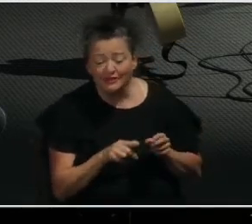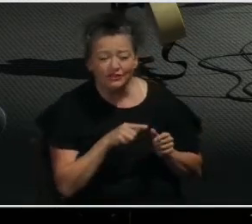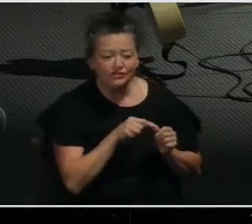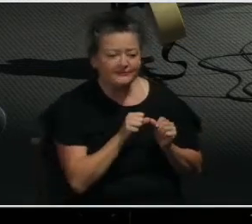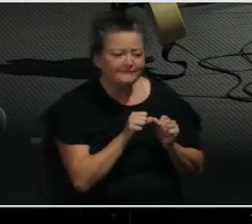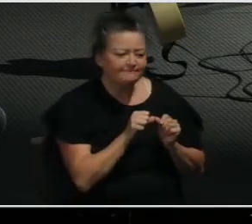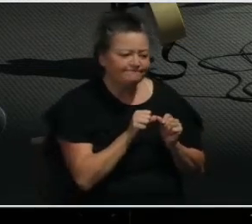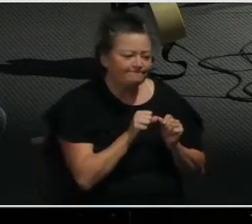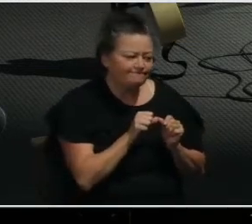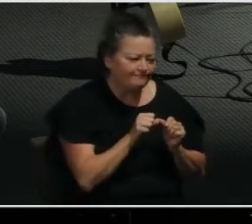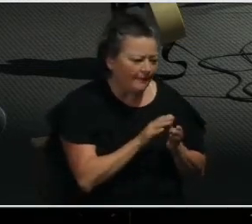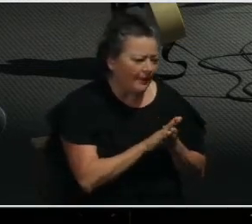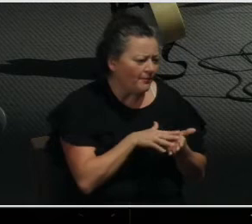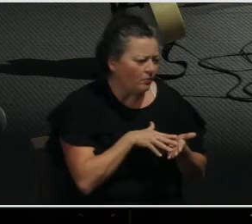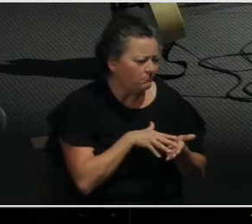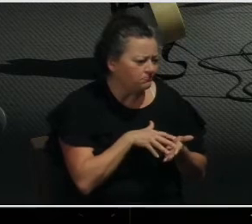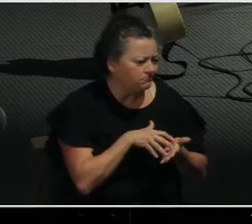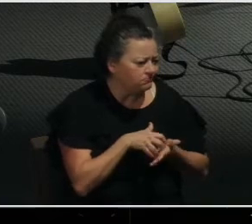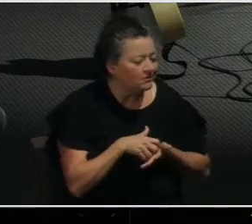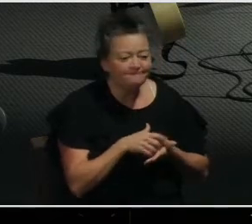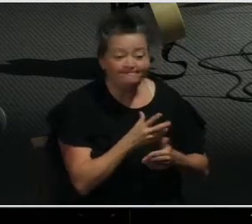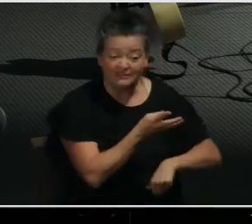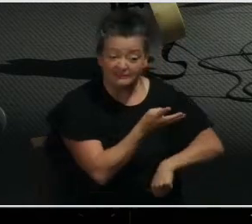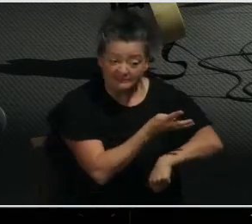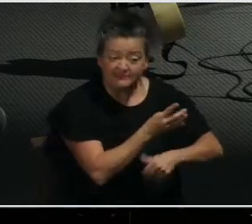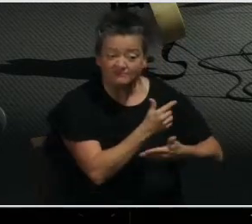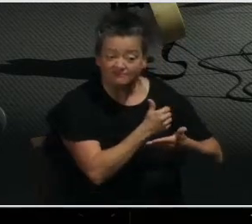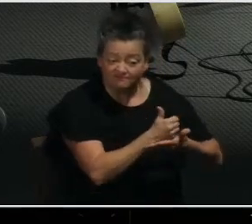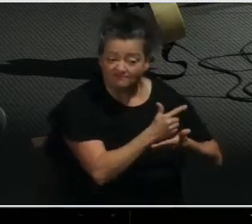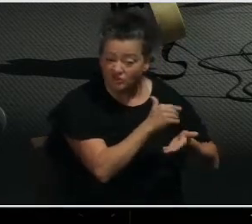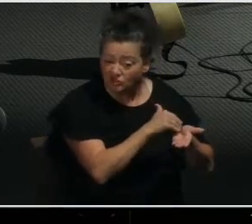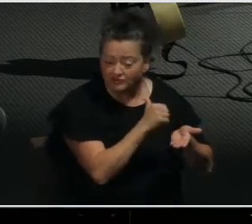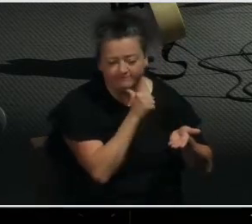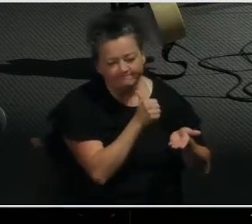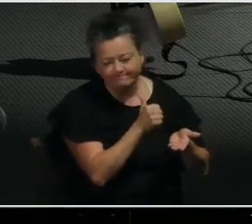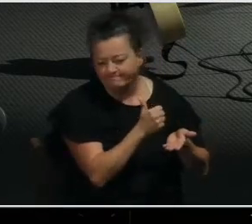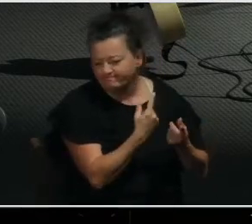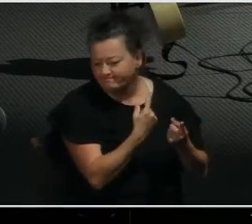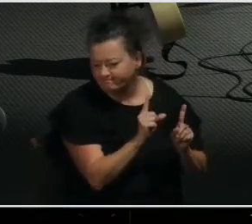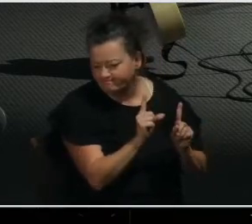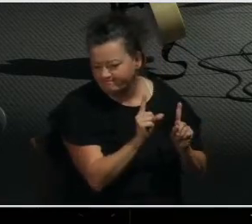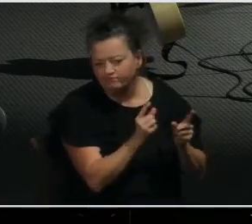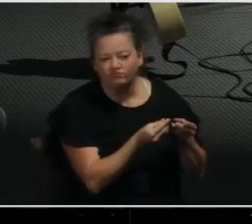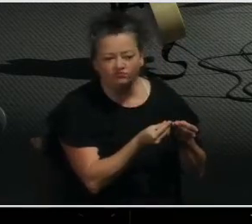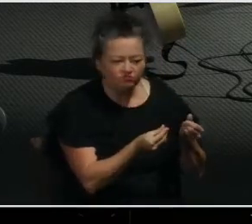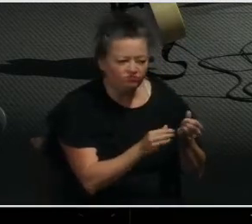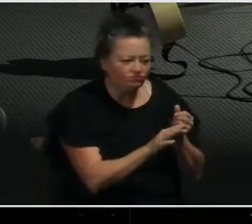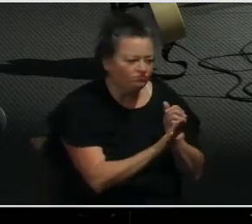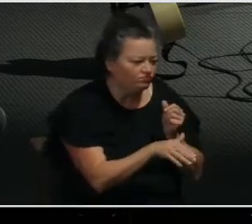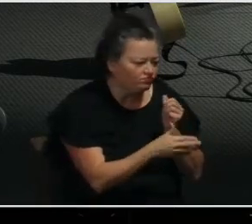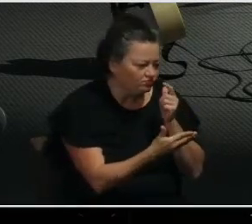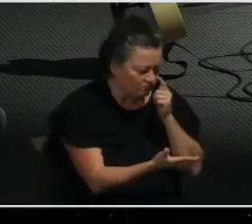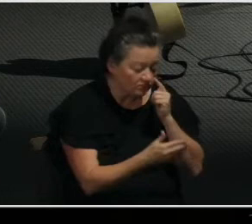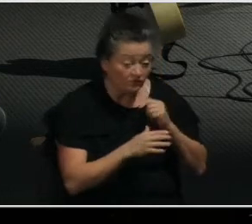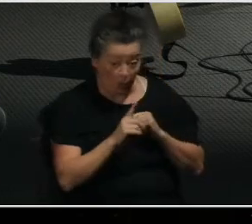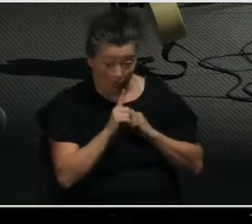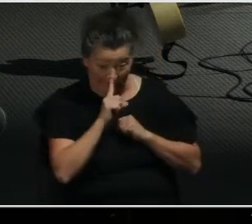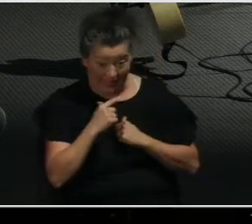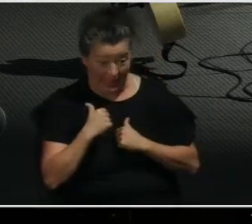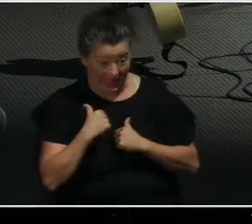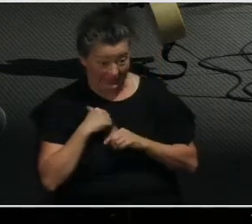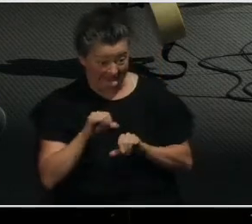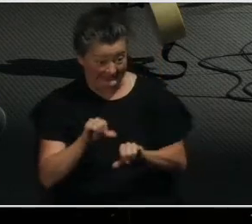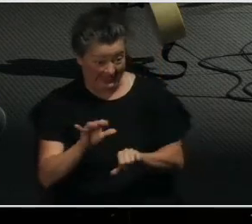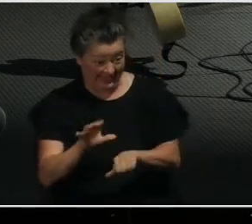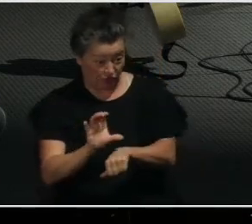And eventually she passed away. We only had her for just a year during our 11 years of ministry